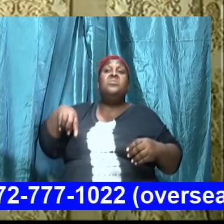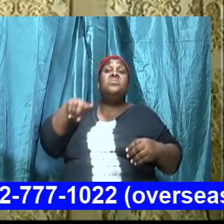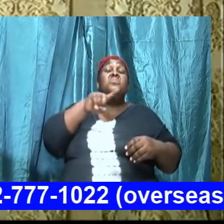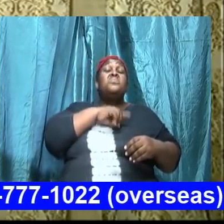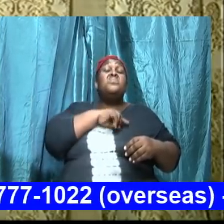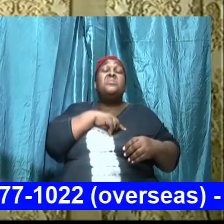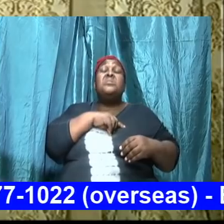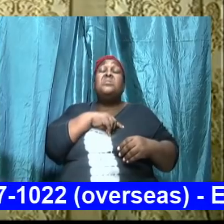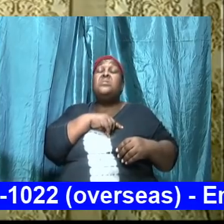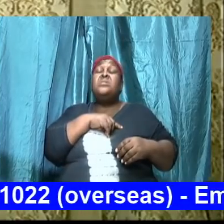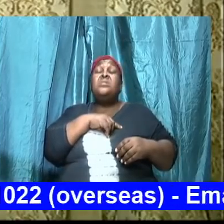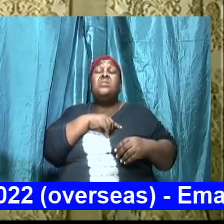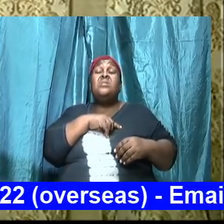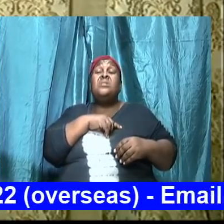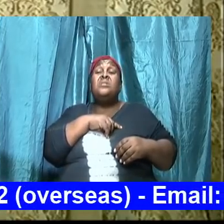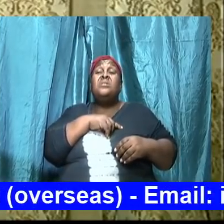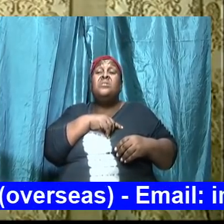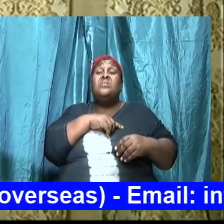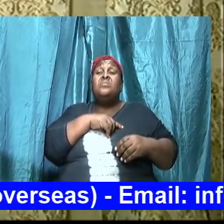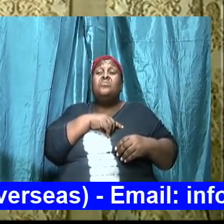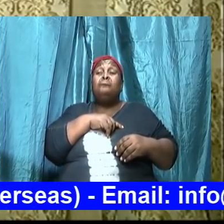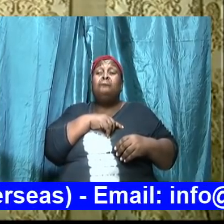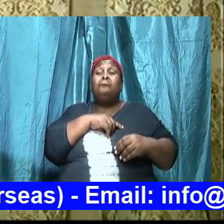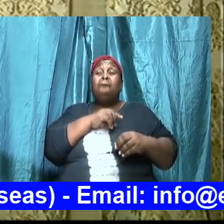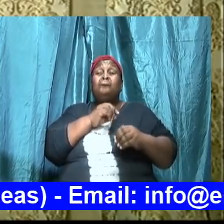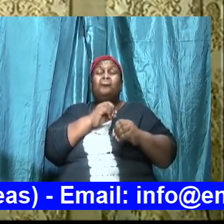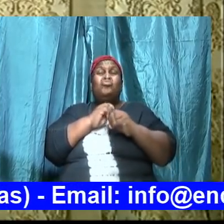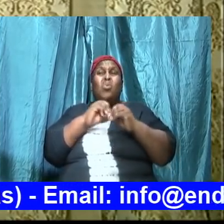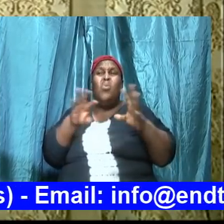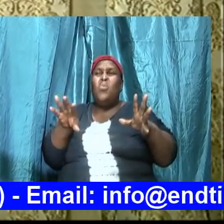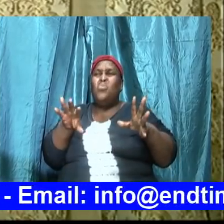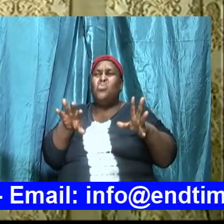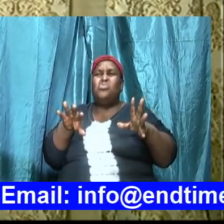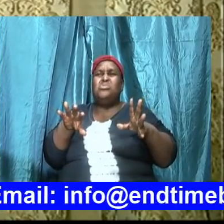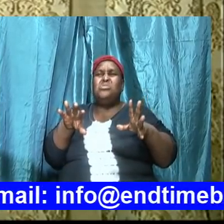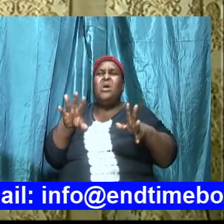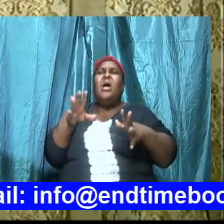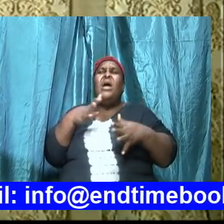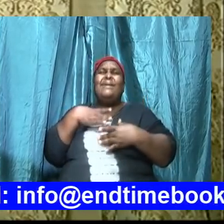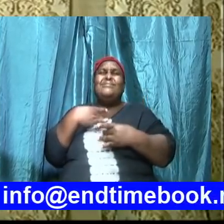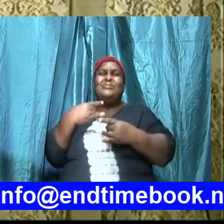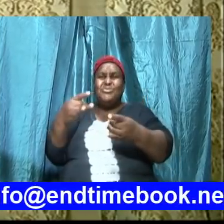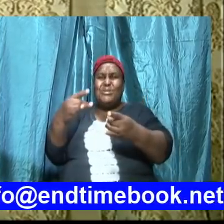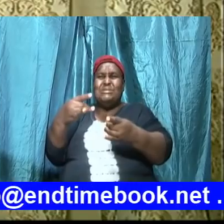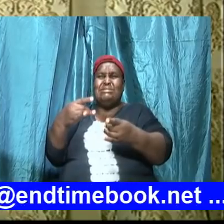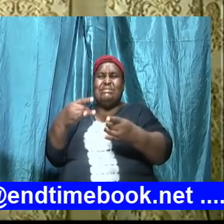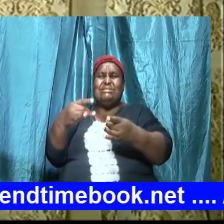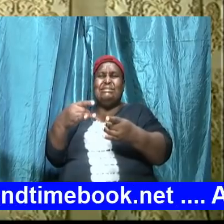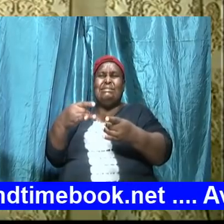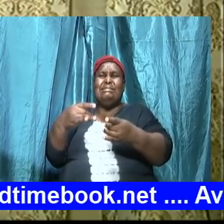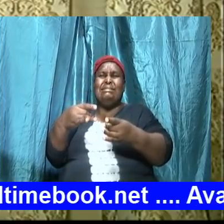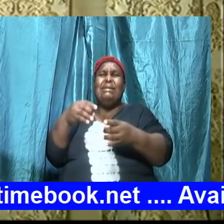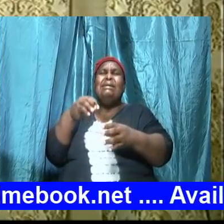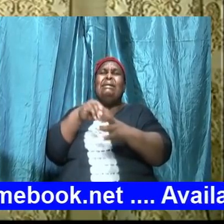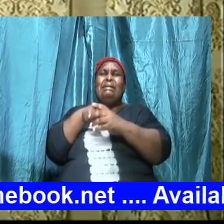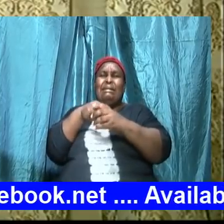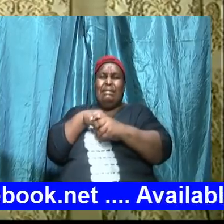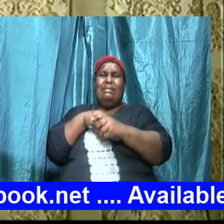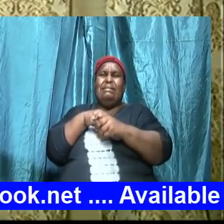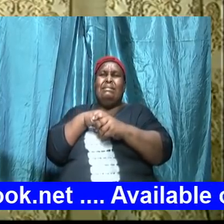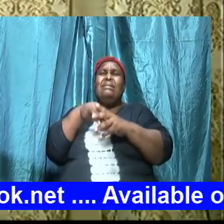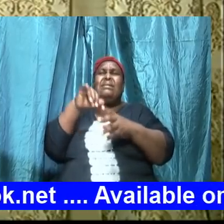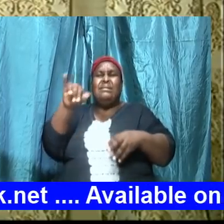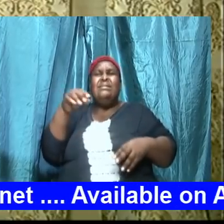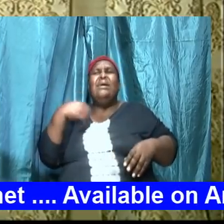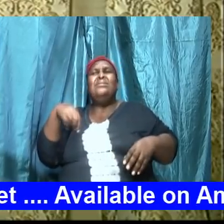least that we allow ourselves to be conned into believing that